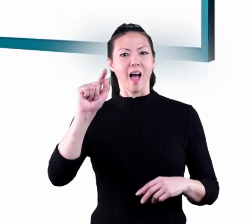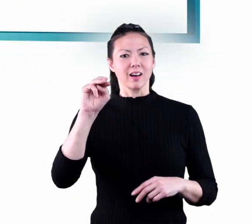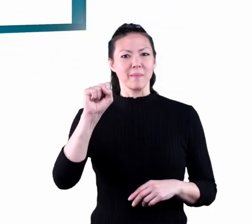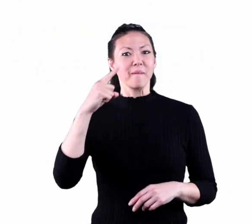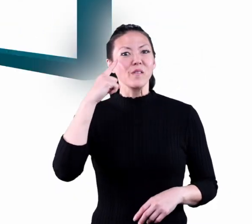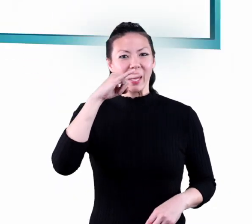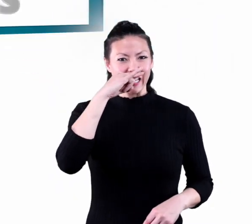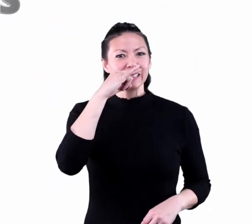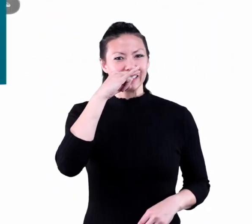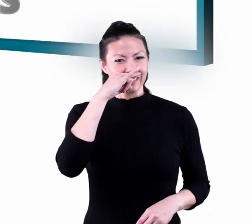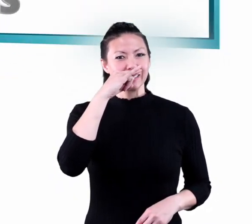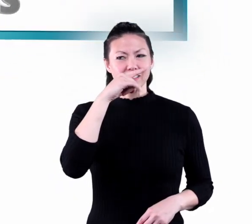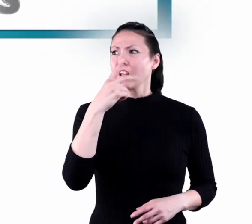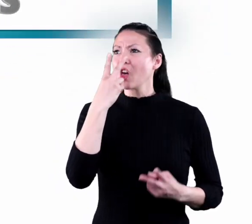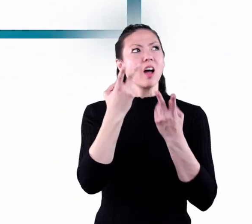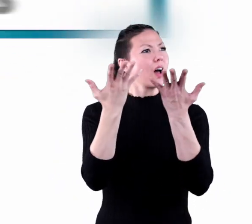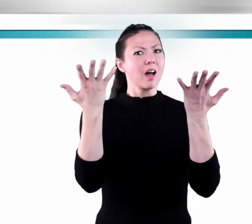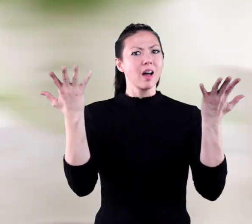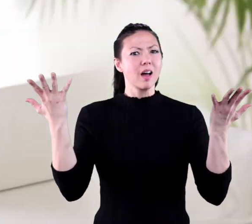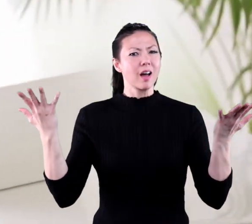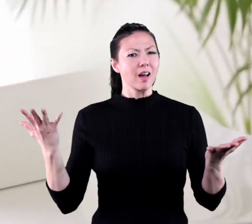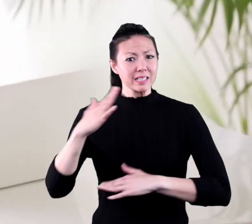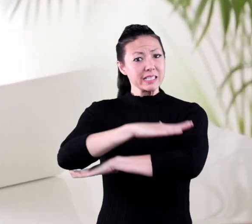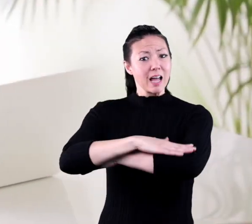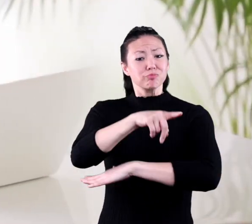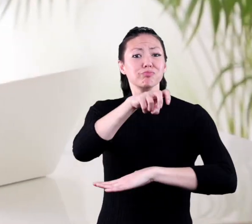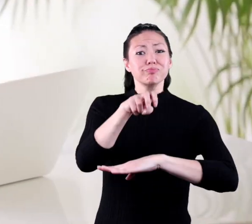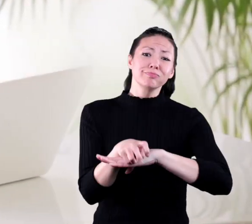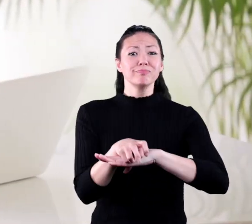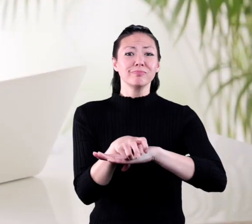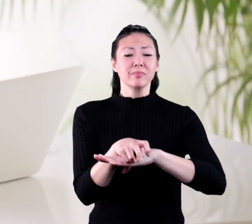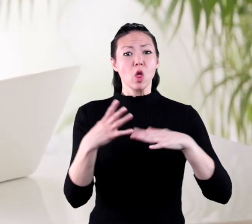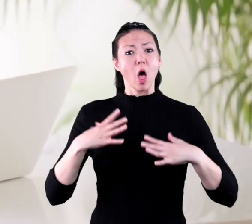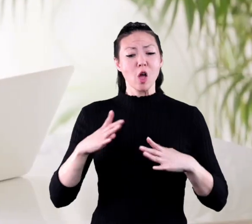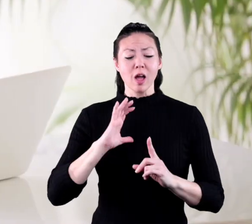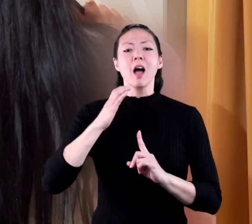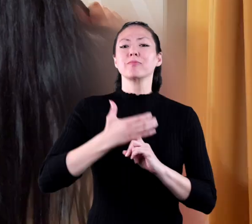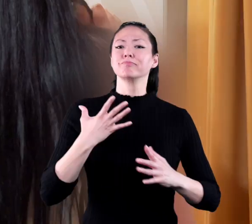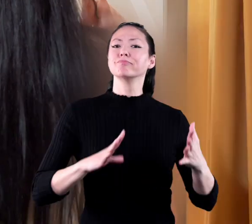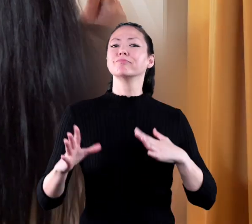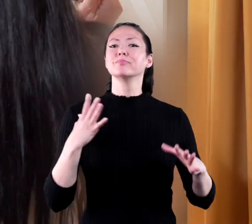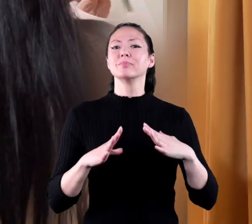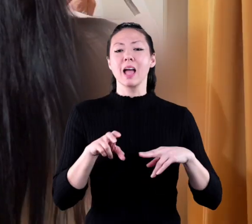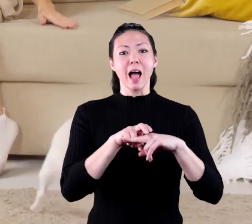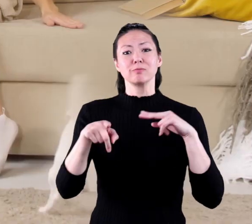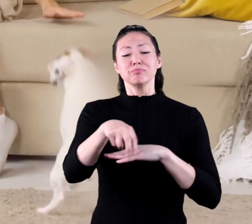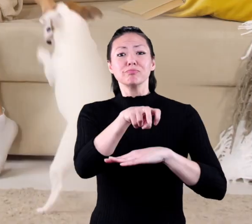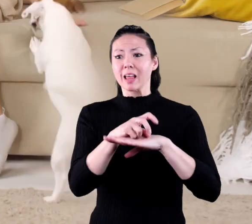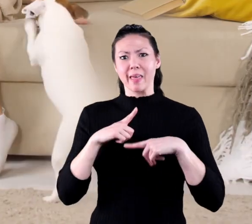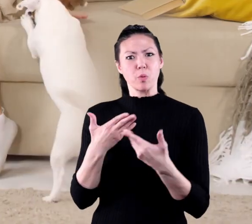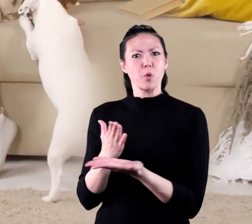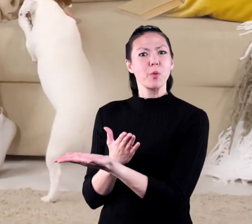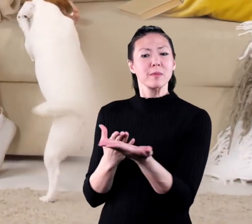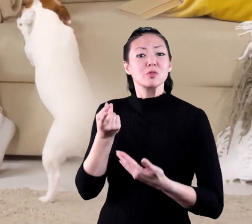Atoms for Kids Look around you. See the desk you're sitting at? The clothes you're wearing? The couch